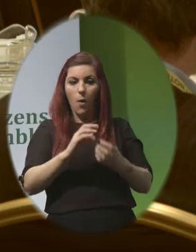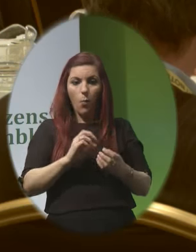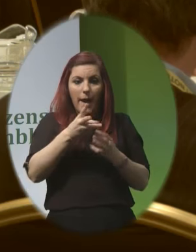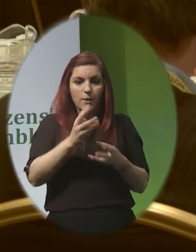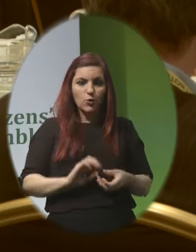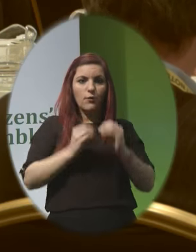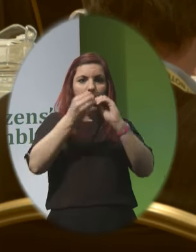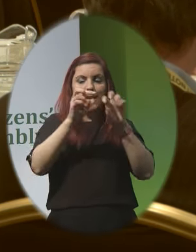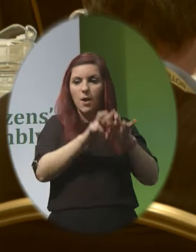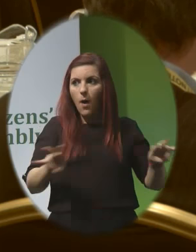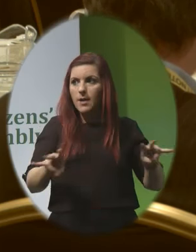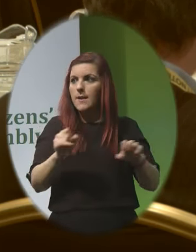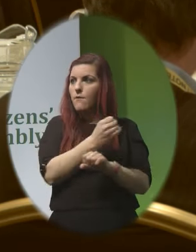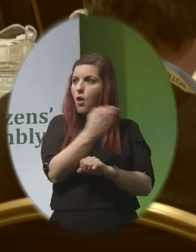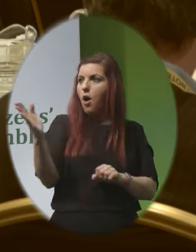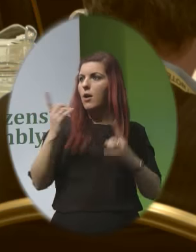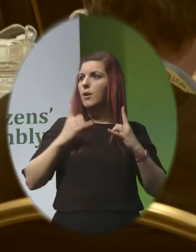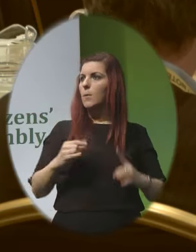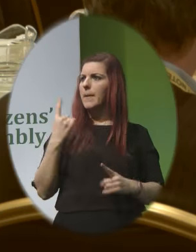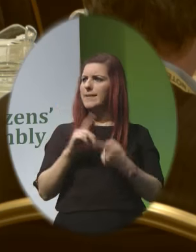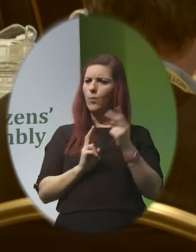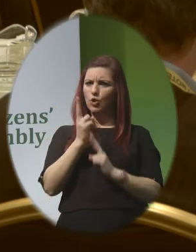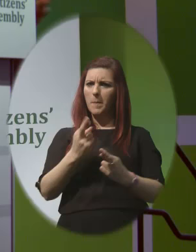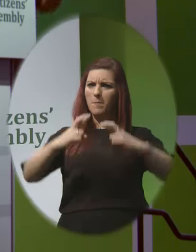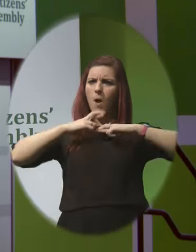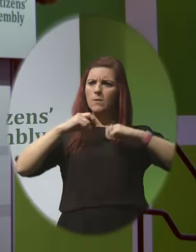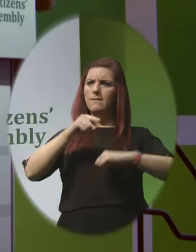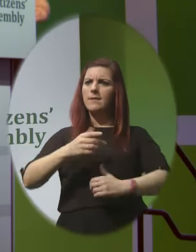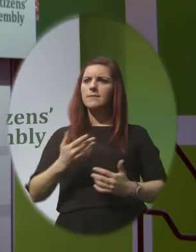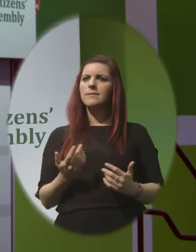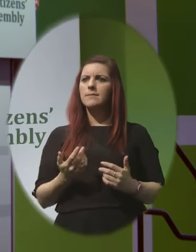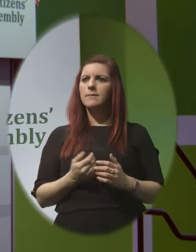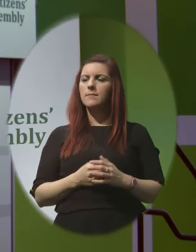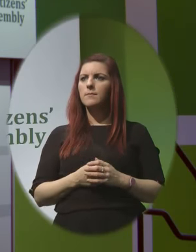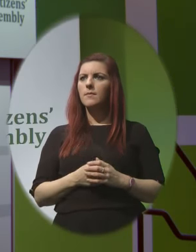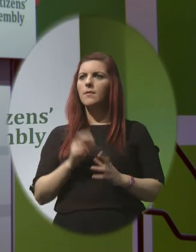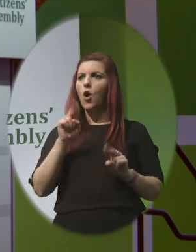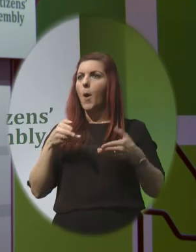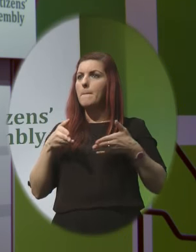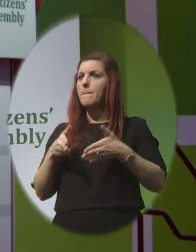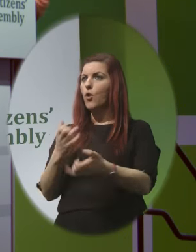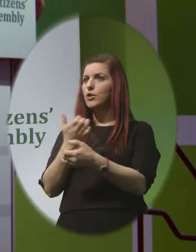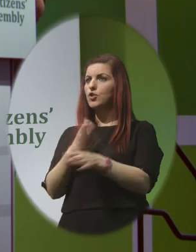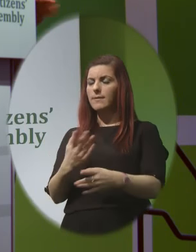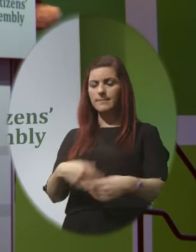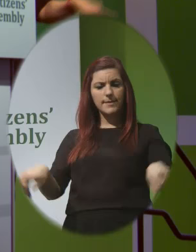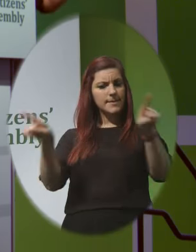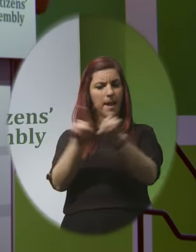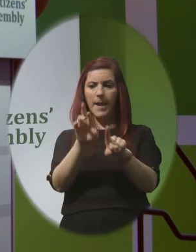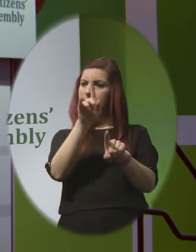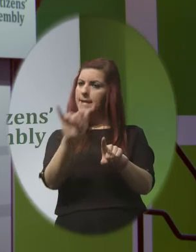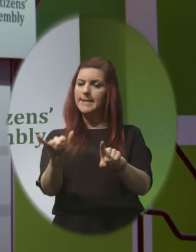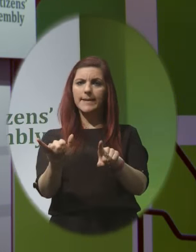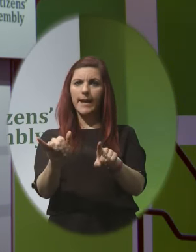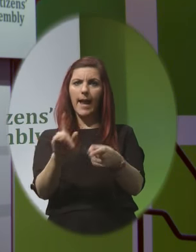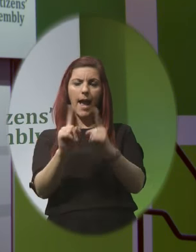beings Something of which we as a nation should be proud The unborn child is equal in dignity to his or